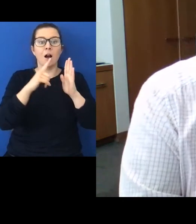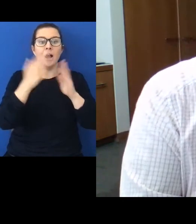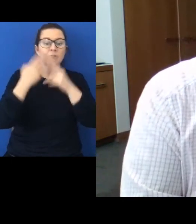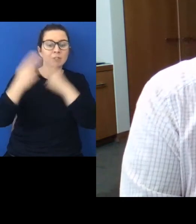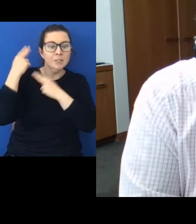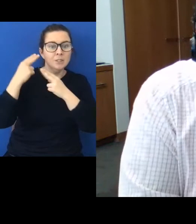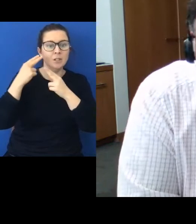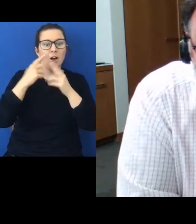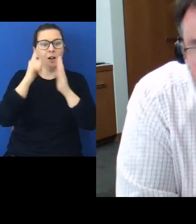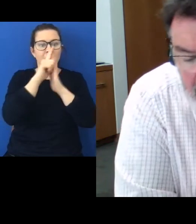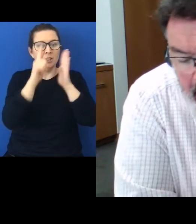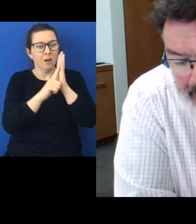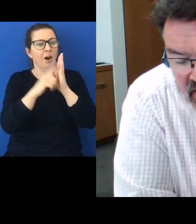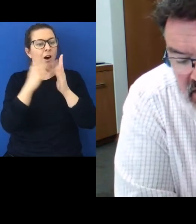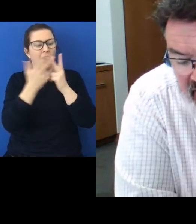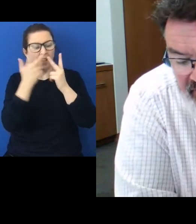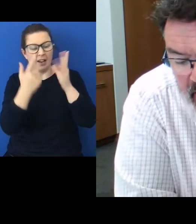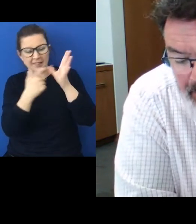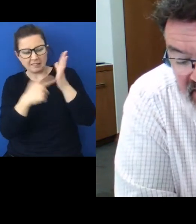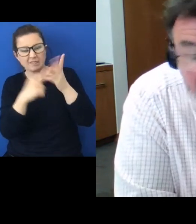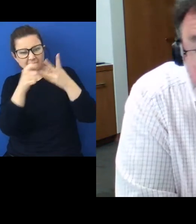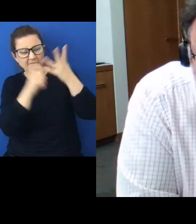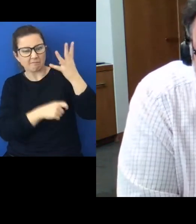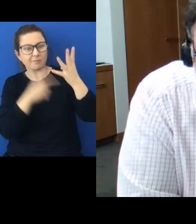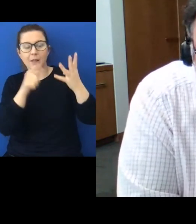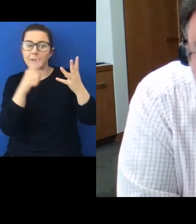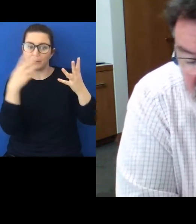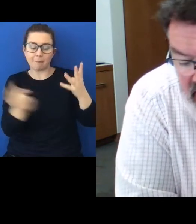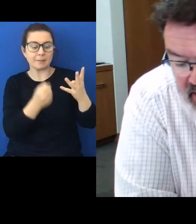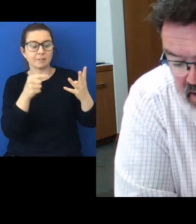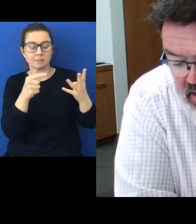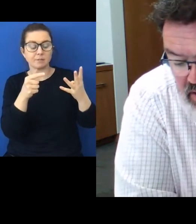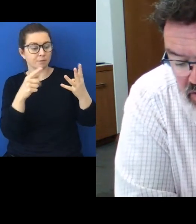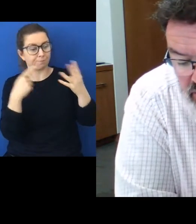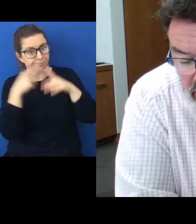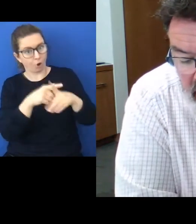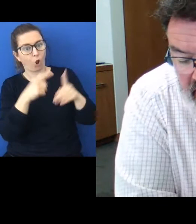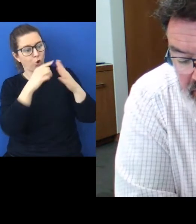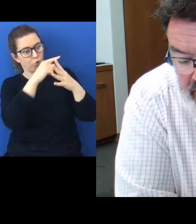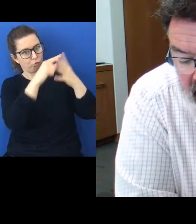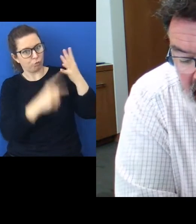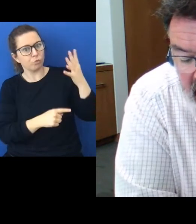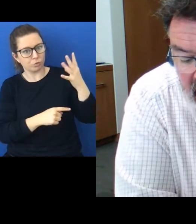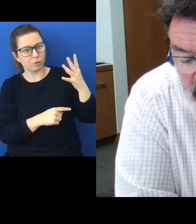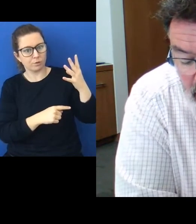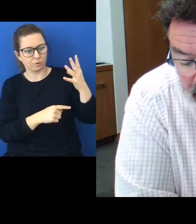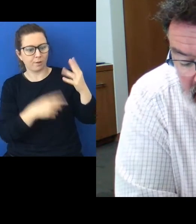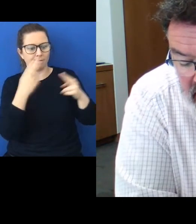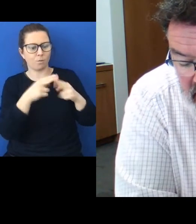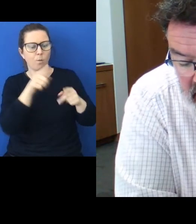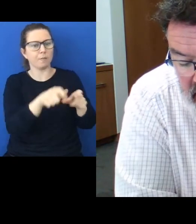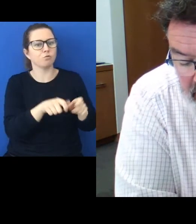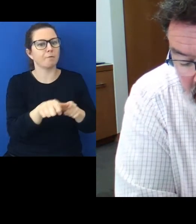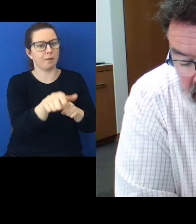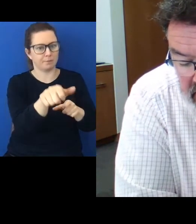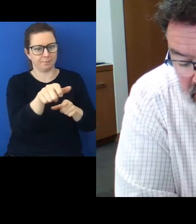frankly a whole pile of other acts must have particular regard it is said to te heke ngāhuru this